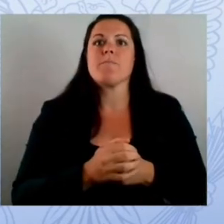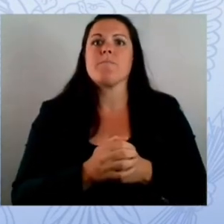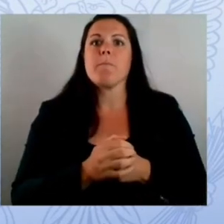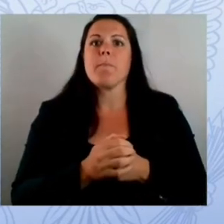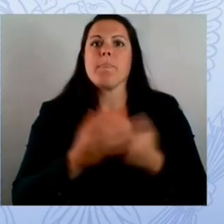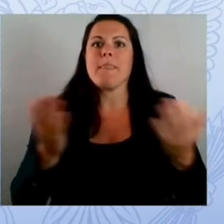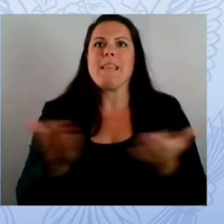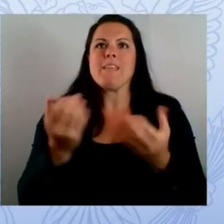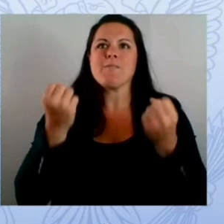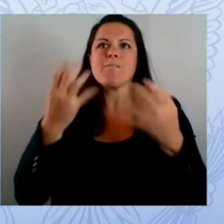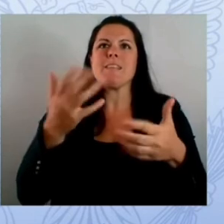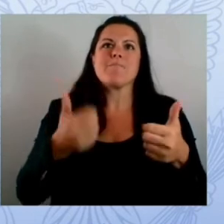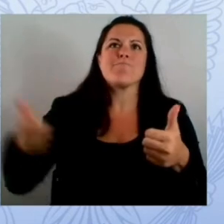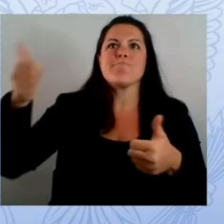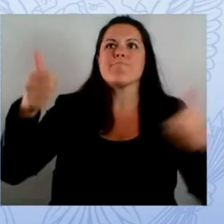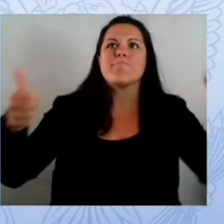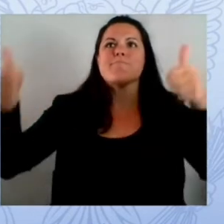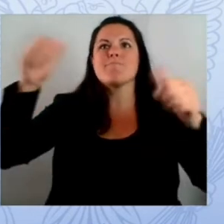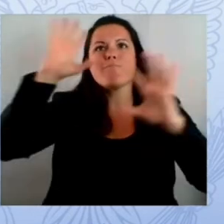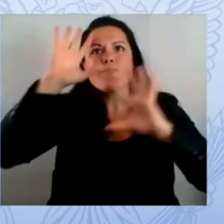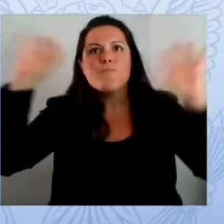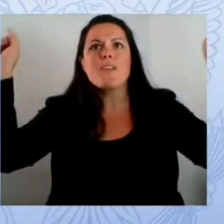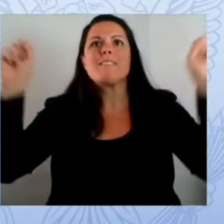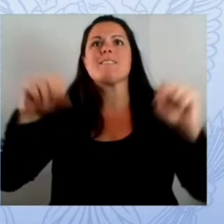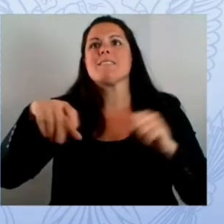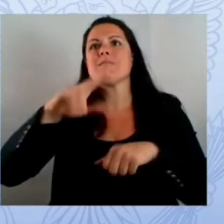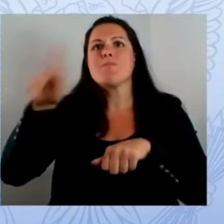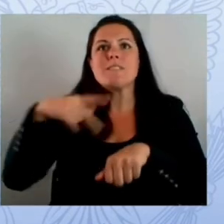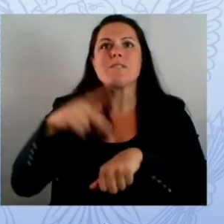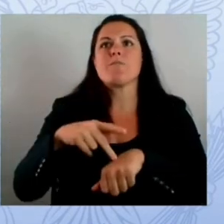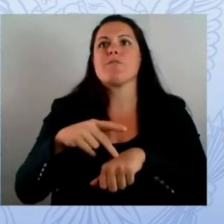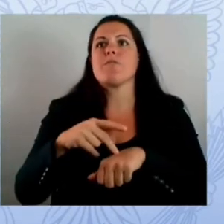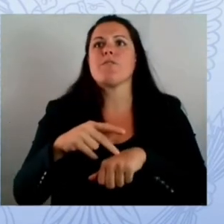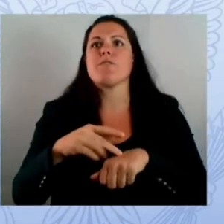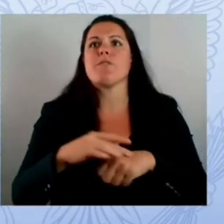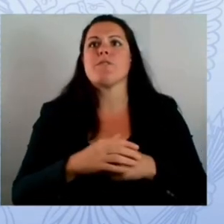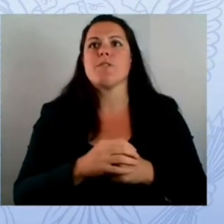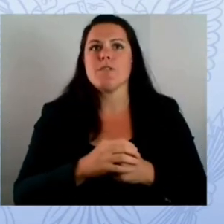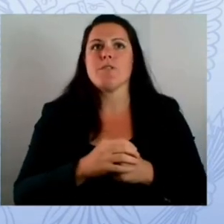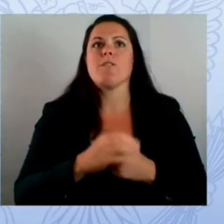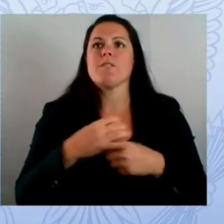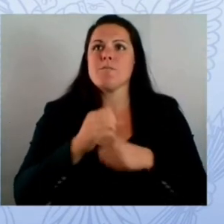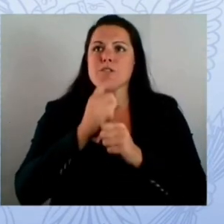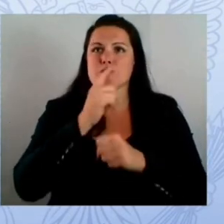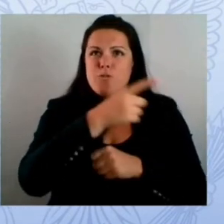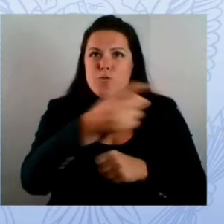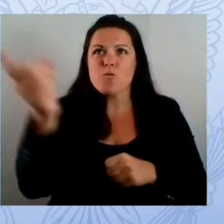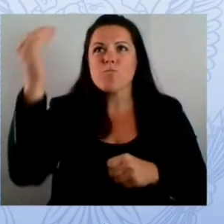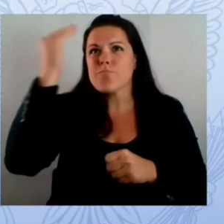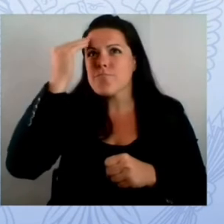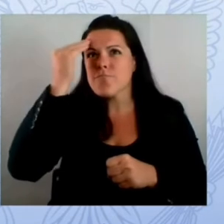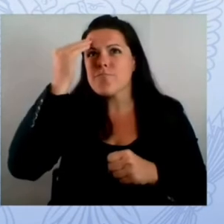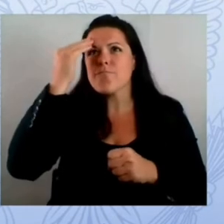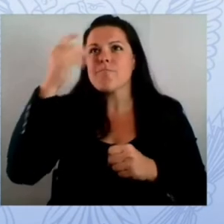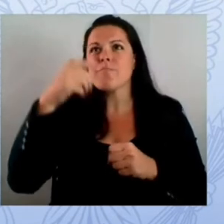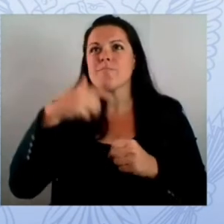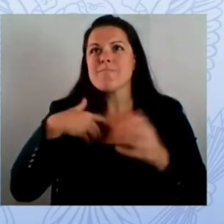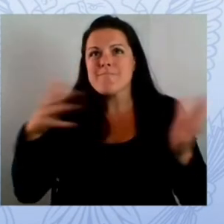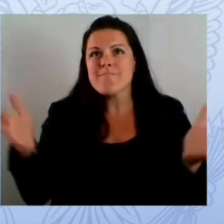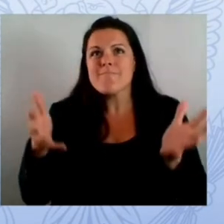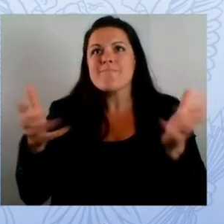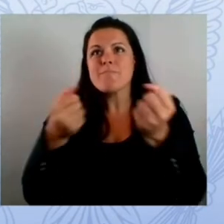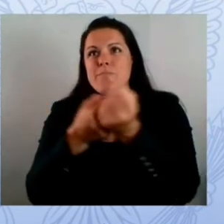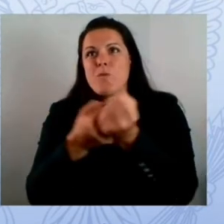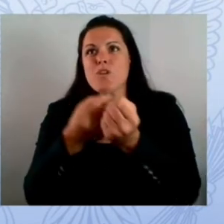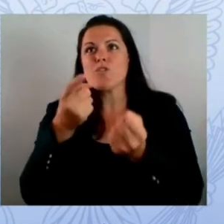wanted this panel to be here so you could see what we're doing to put together in terms of a government coordinating council and the way we can all show up for